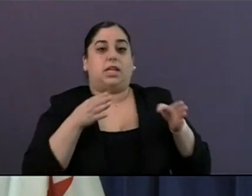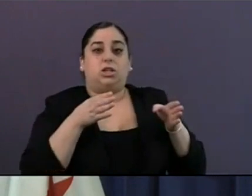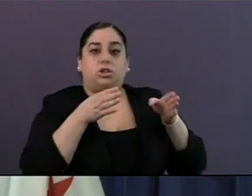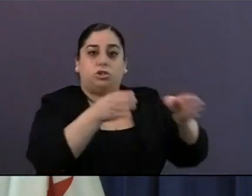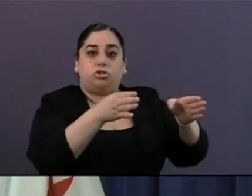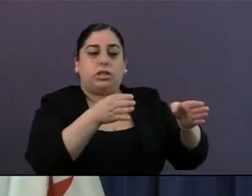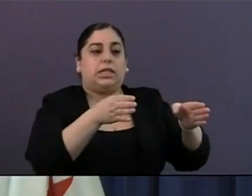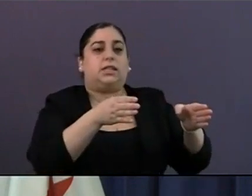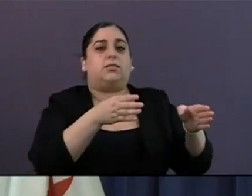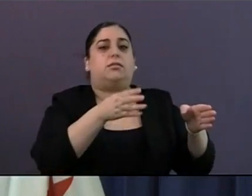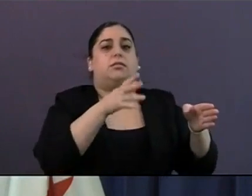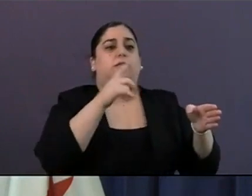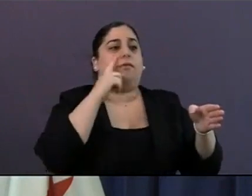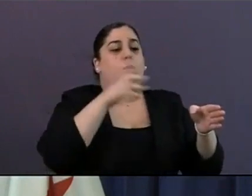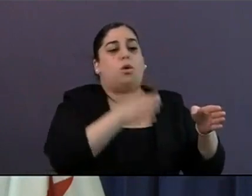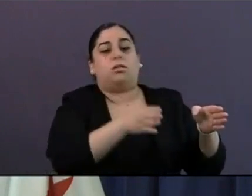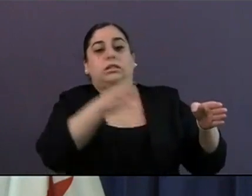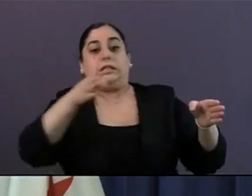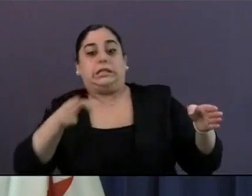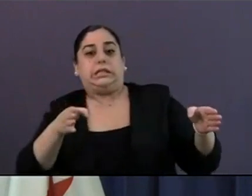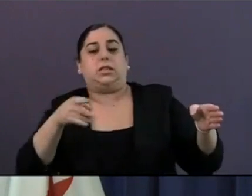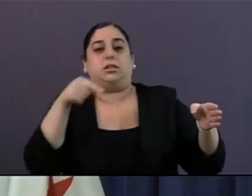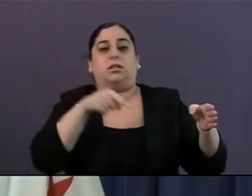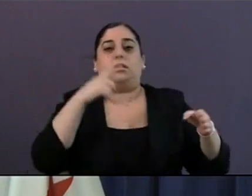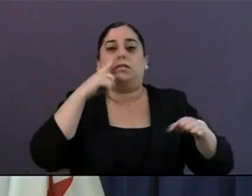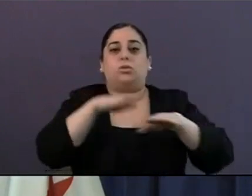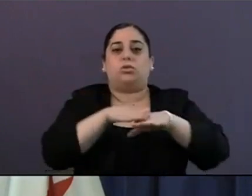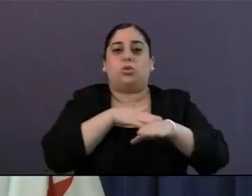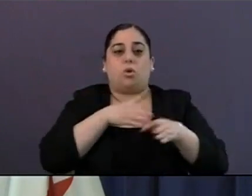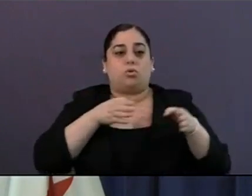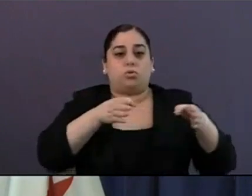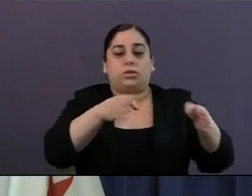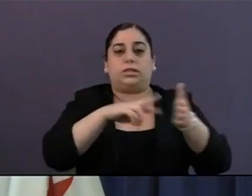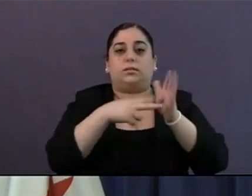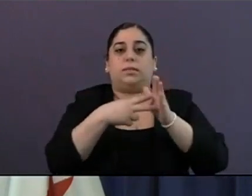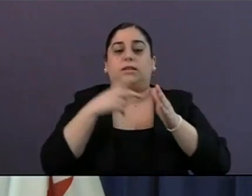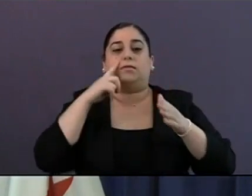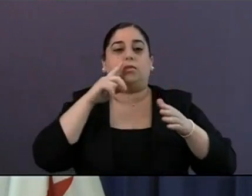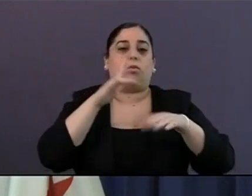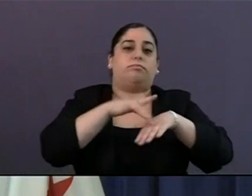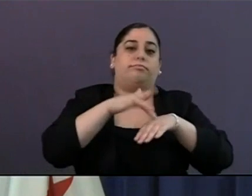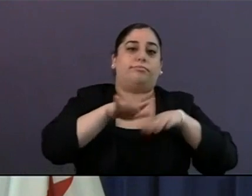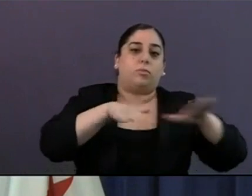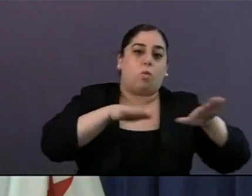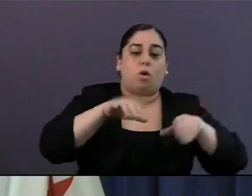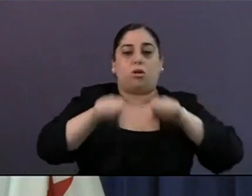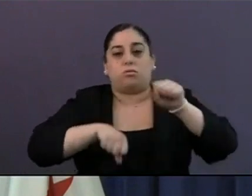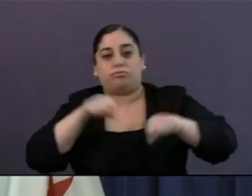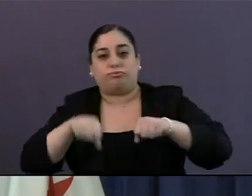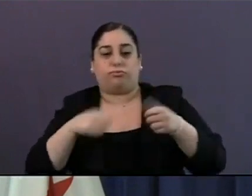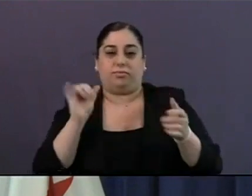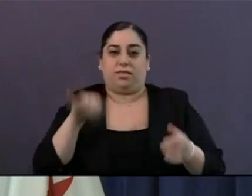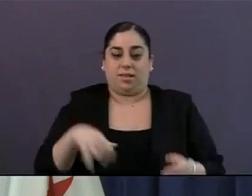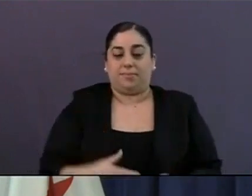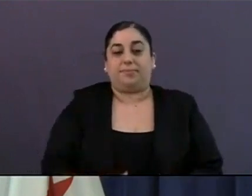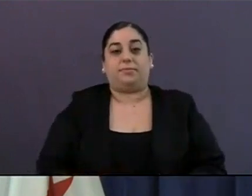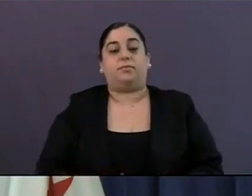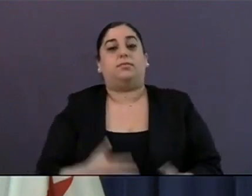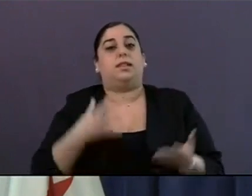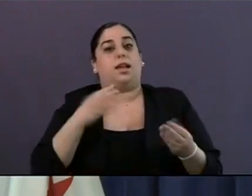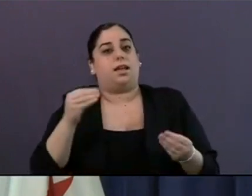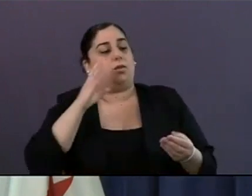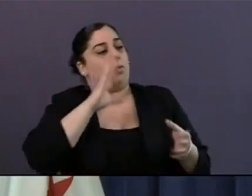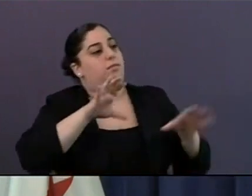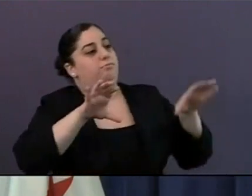we've done all this week on San Diego businesses that are opening up and stepping up and doing it the right way. But topic number one,